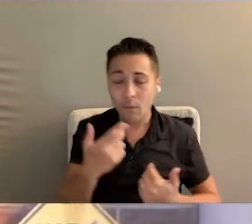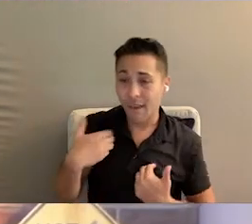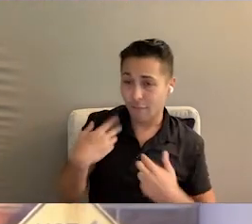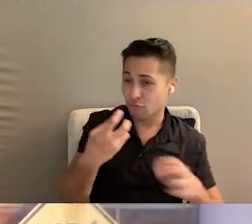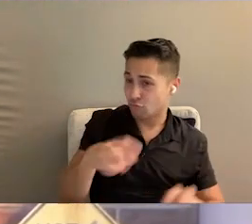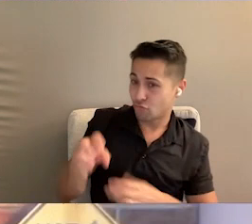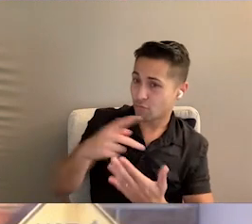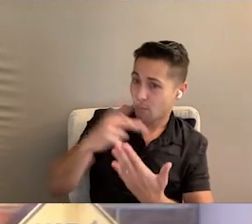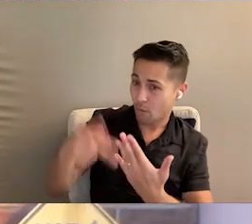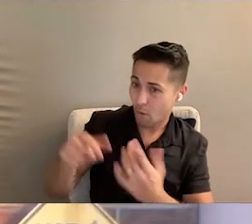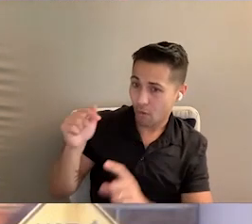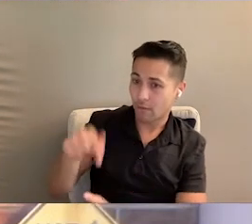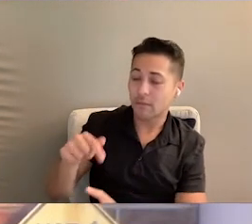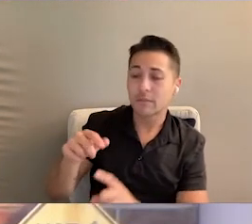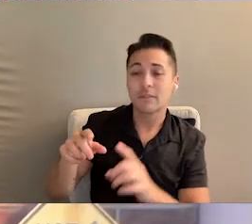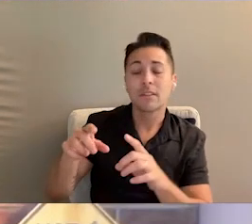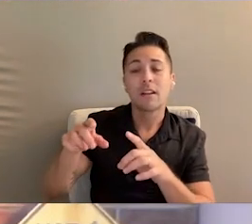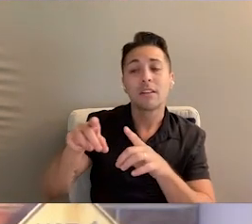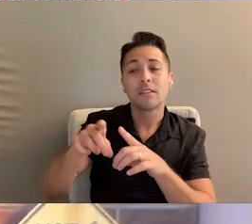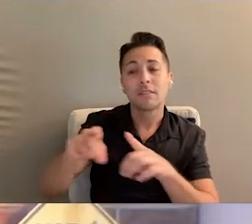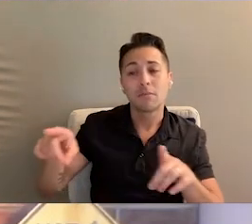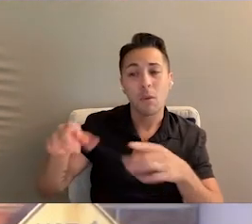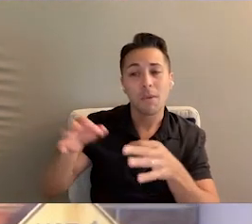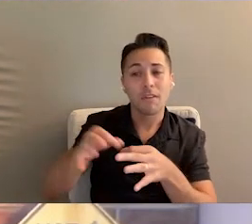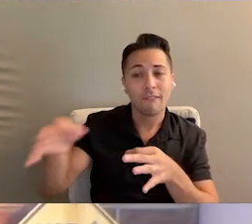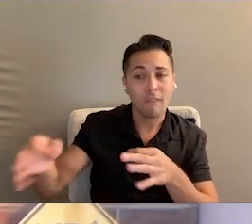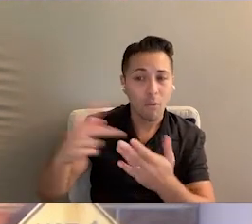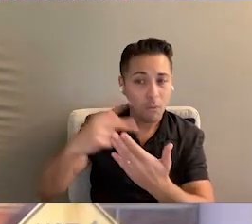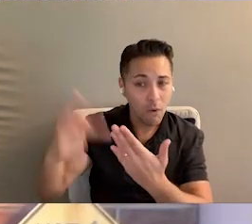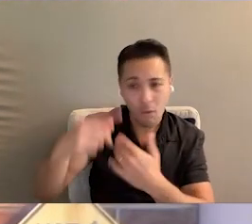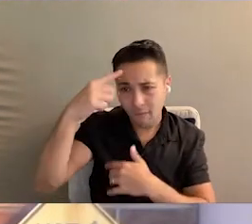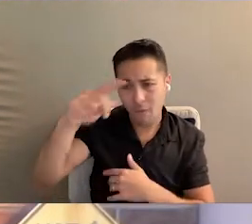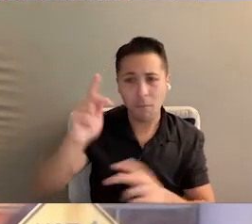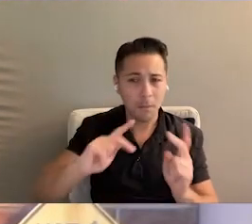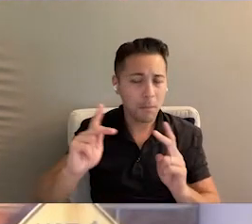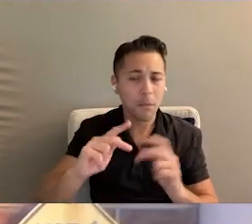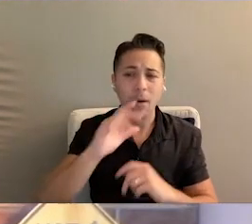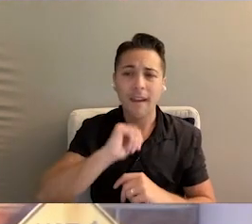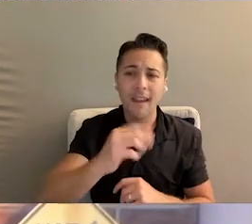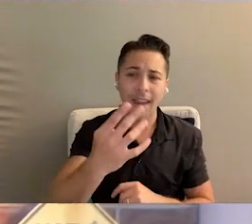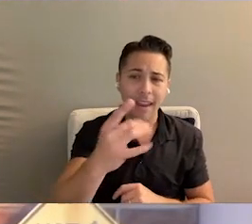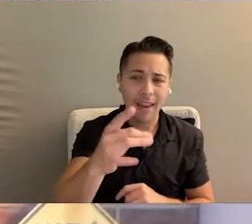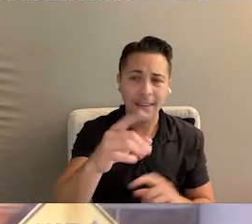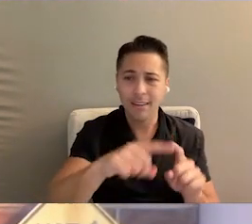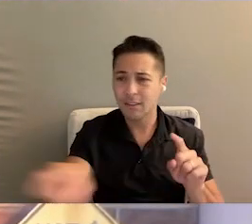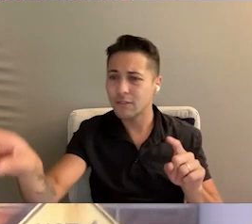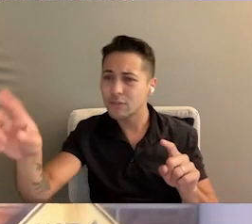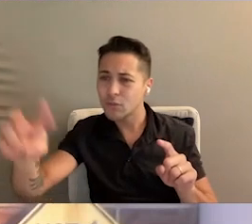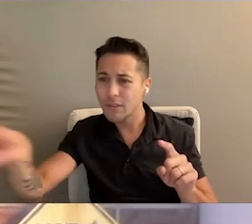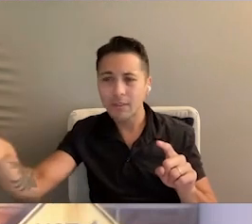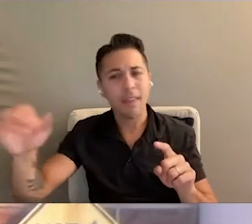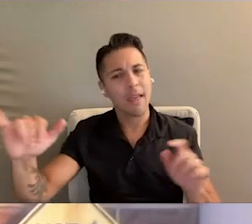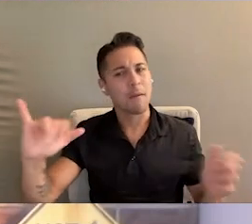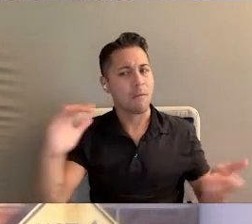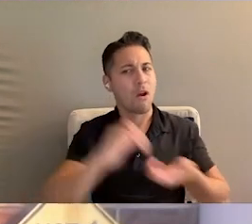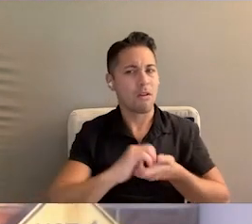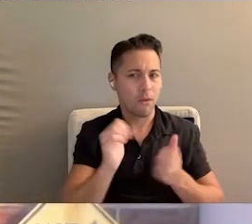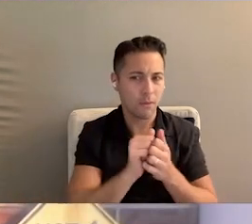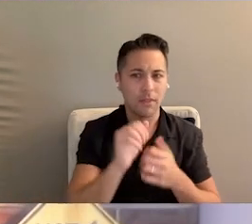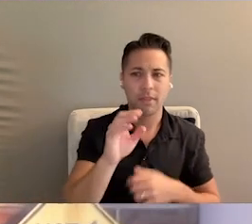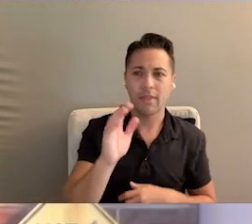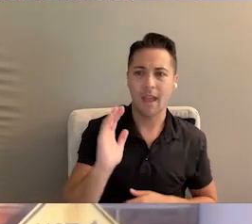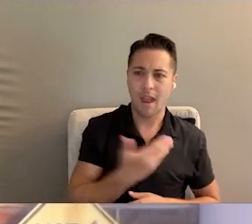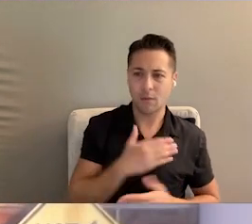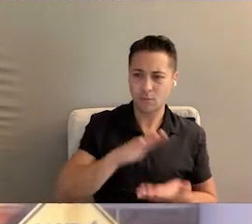a transition program that's a deployment deferral program for individuals 18 to 22. That's in partnership with Broward